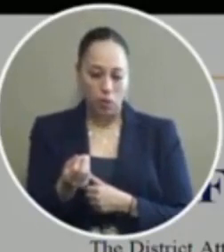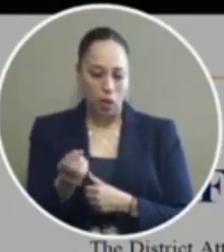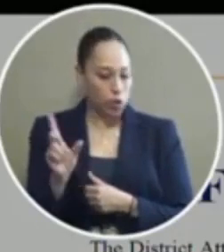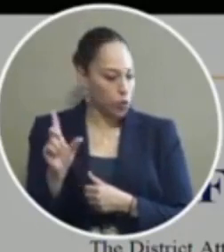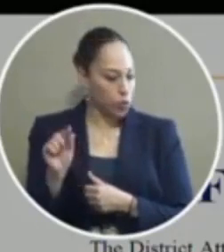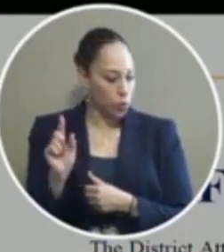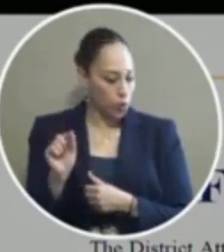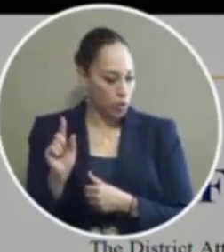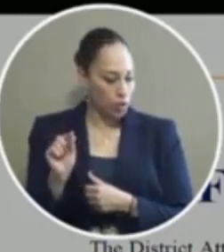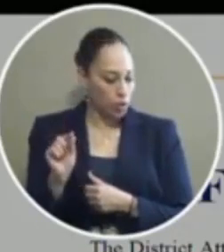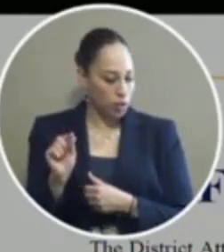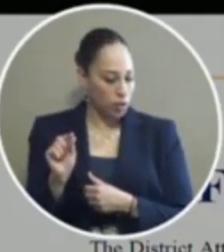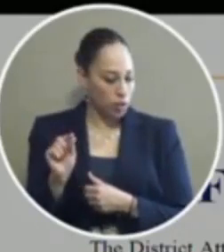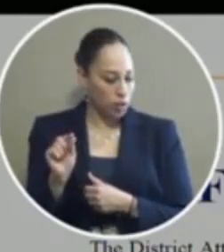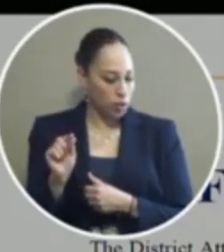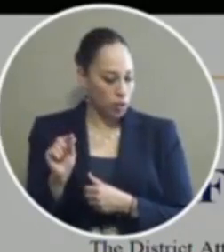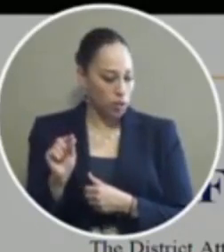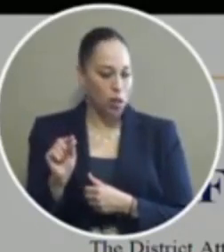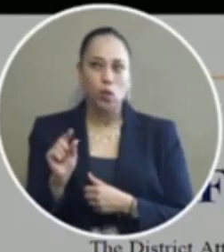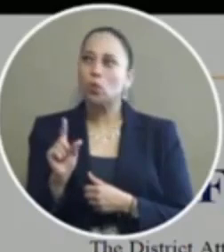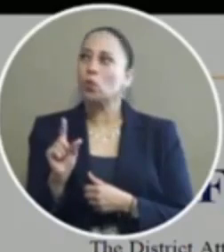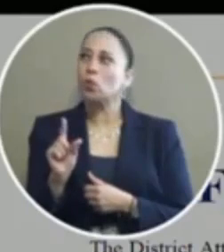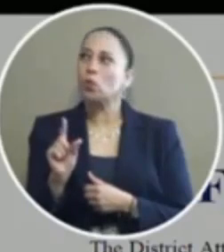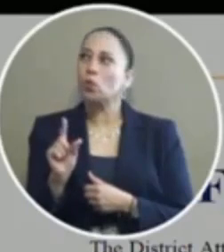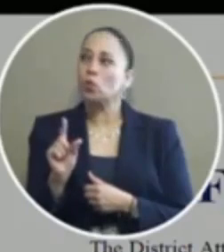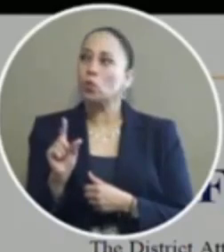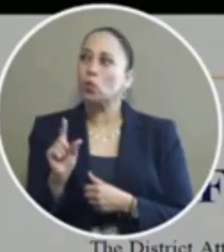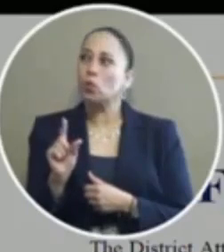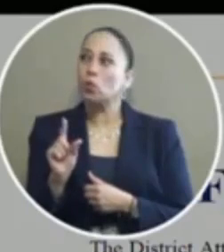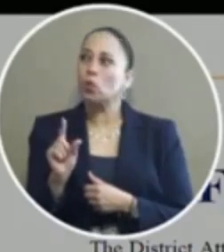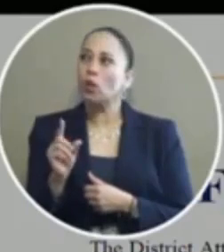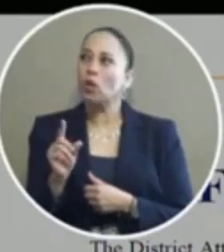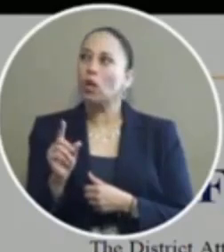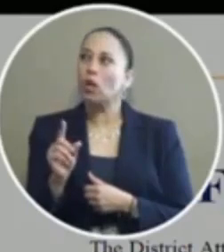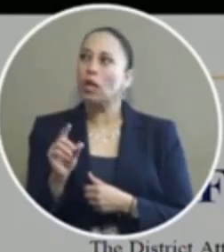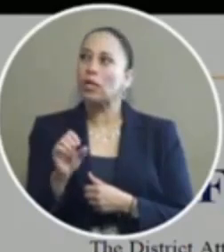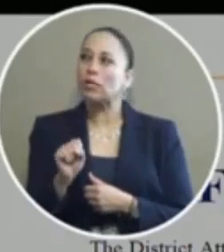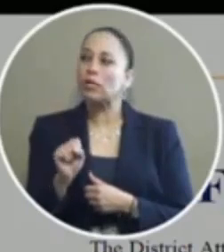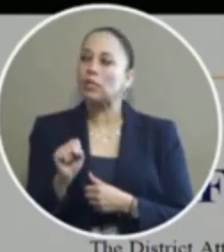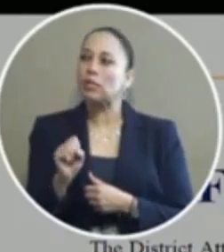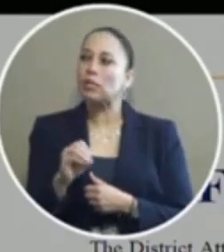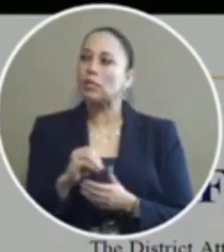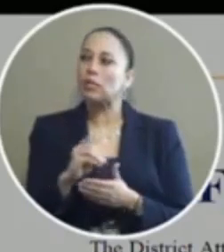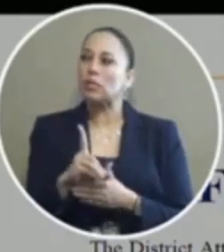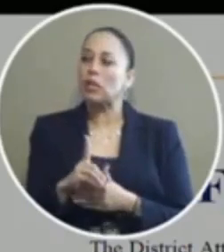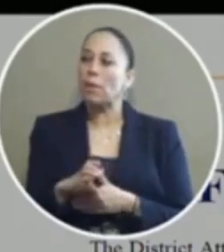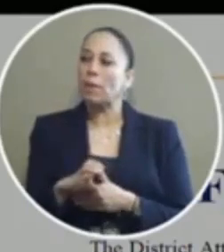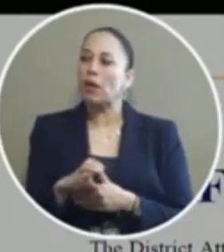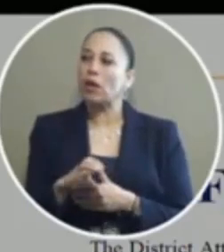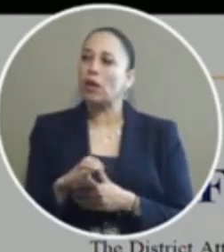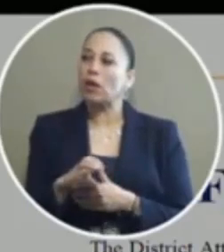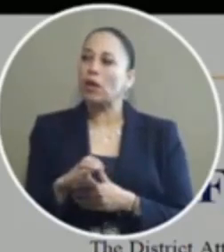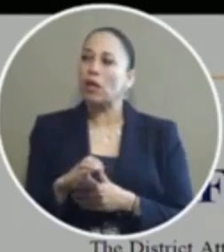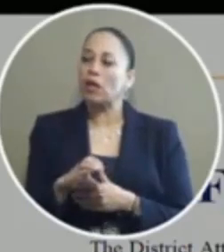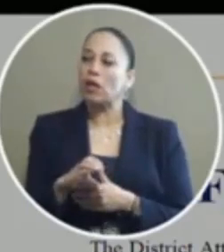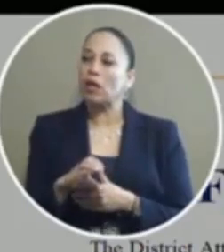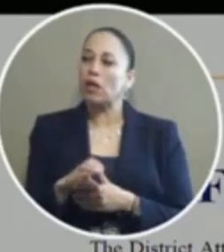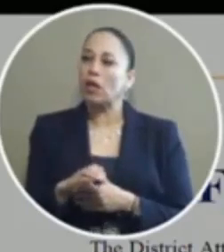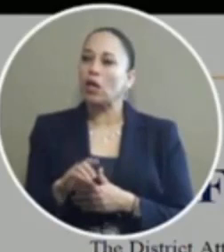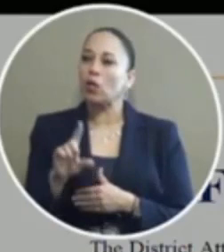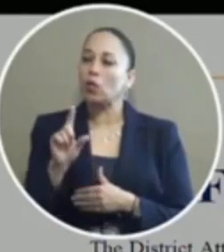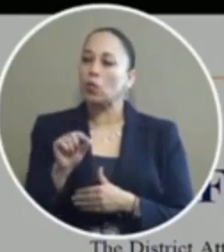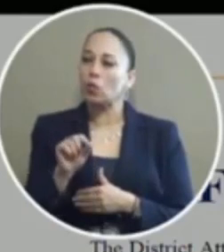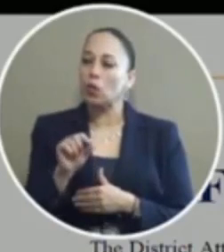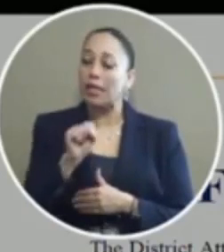20 in December of 2019 to the end of December of 2019